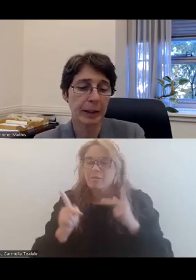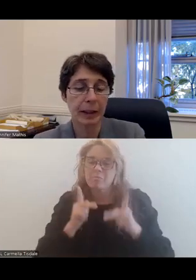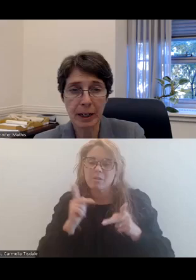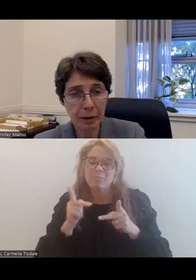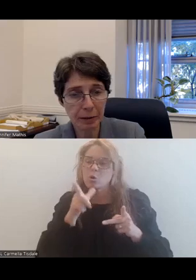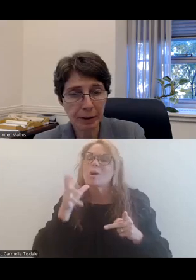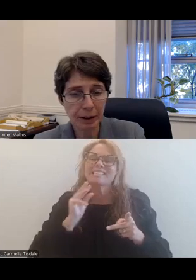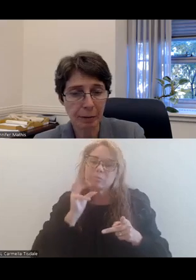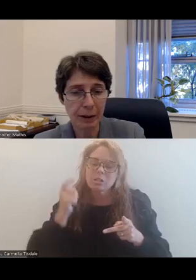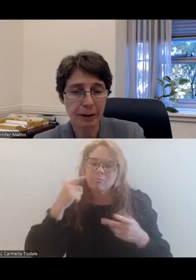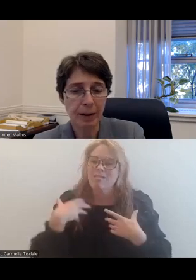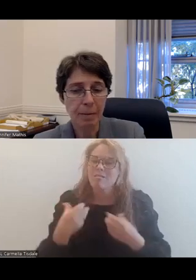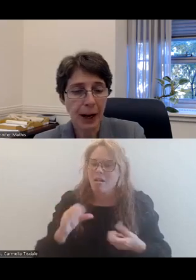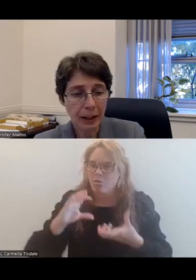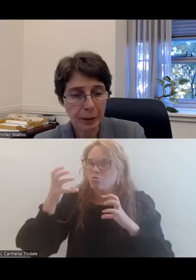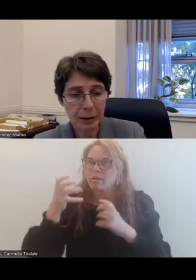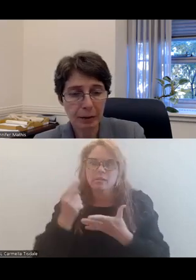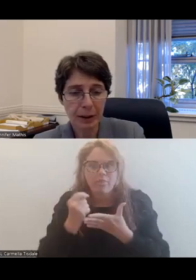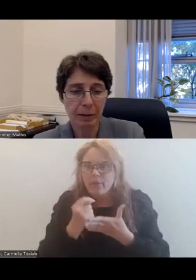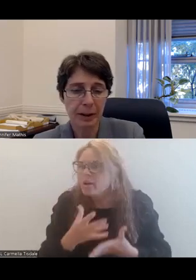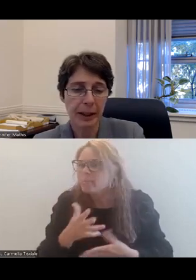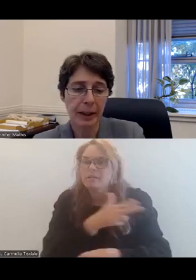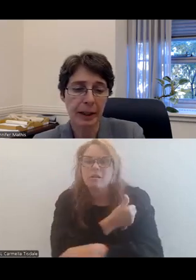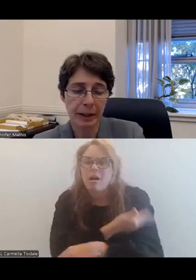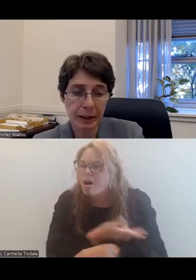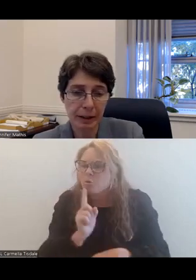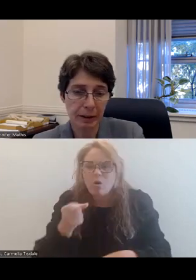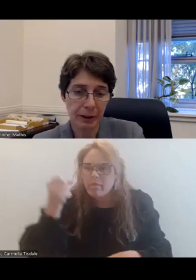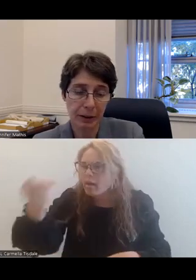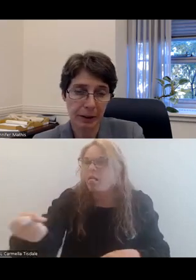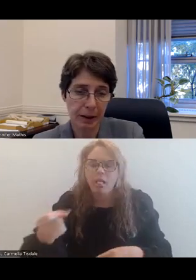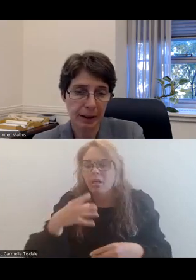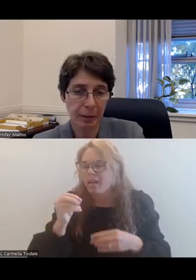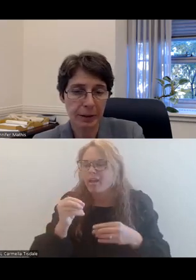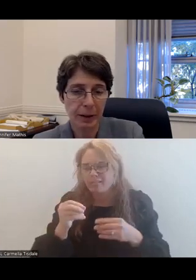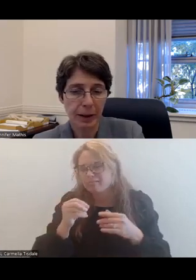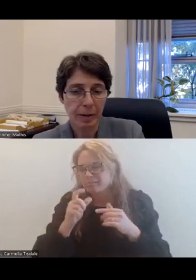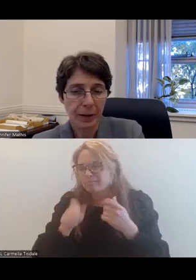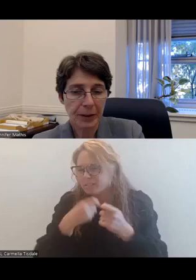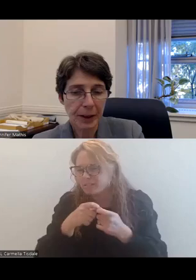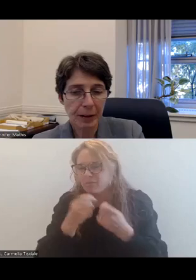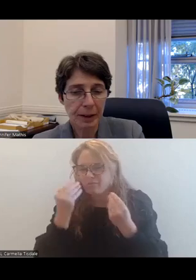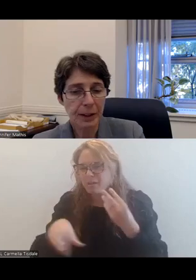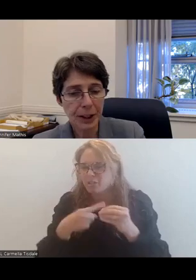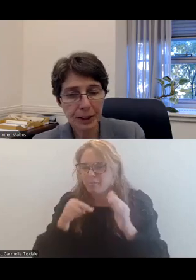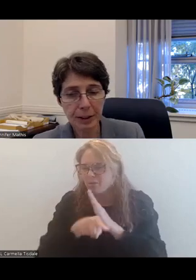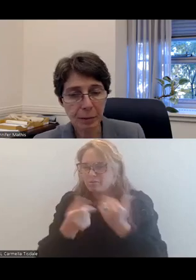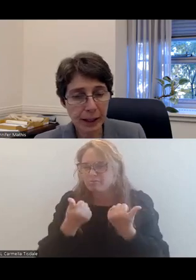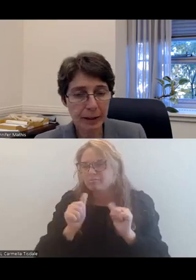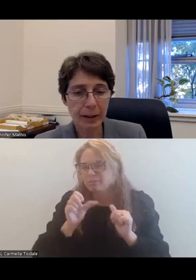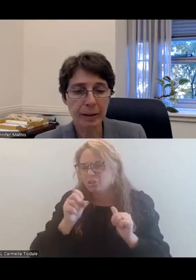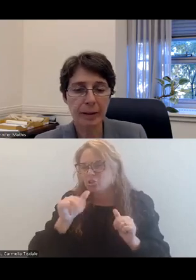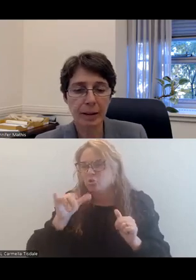health crises, the names of their therapists, the hospitals to which they were taken, and the details of suicide attempts. The city agreed to